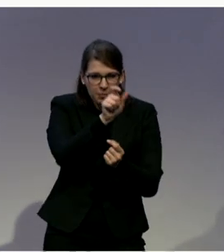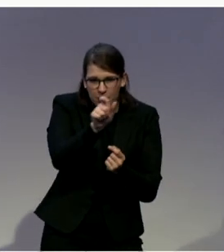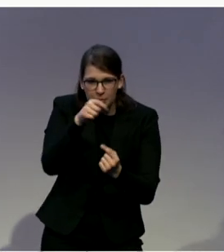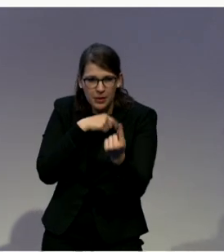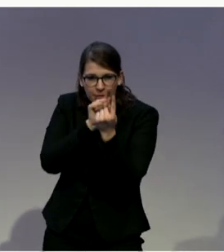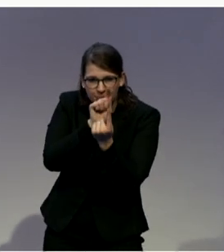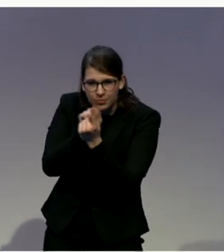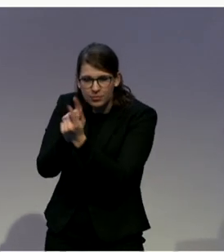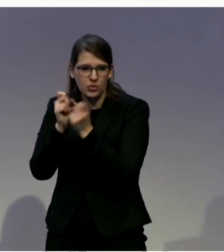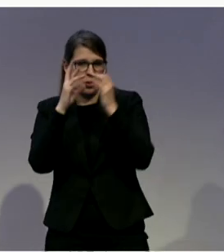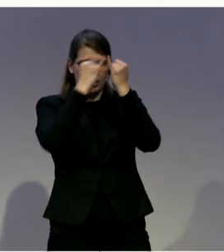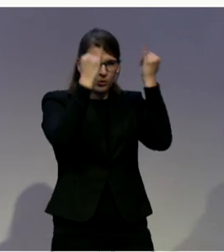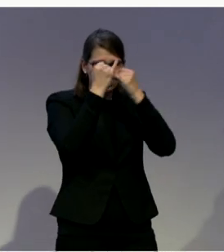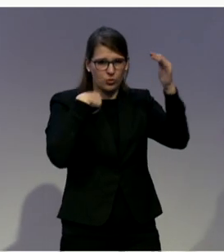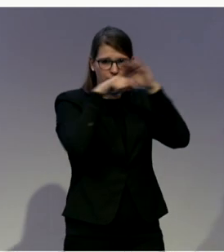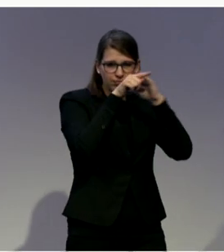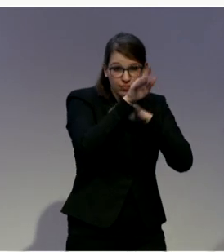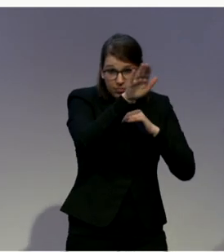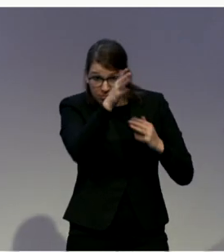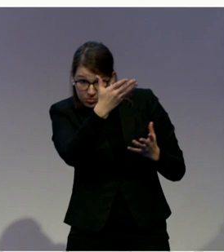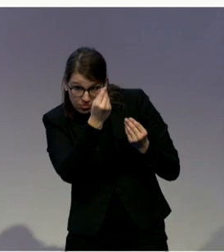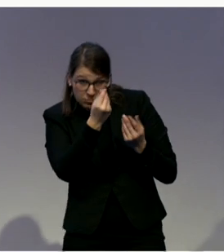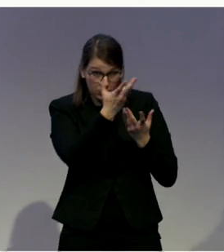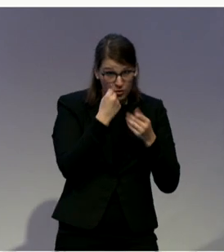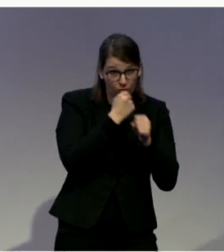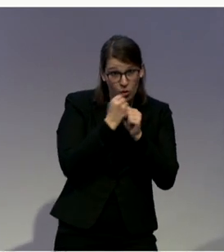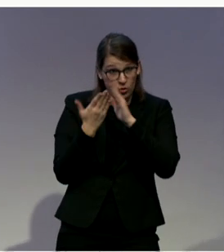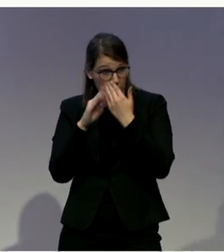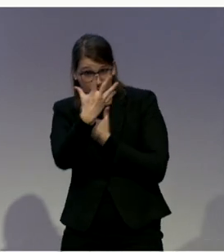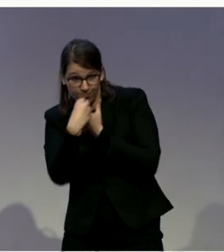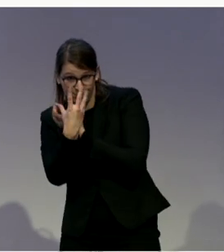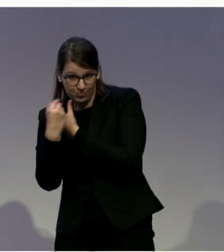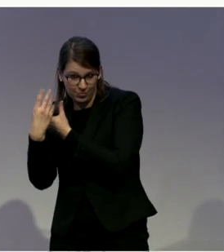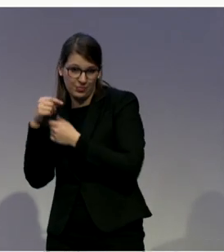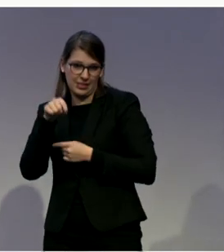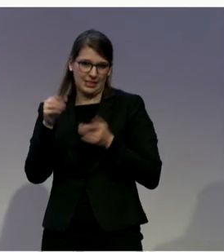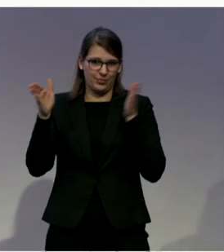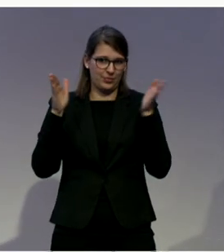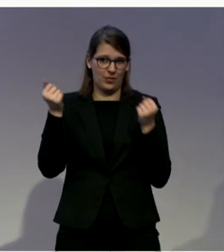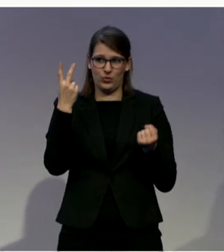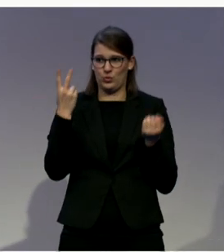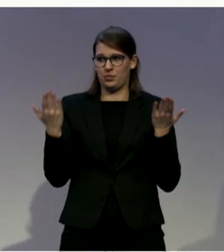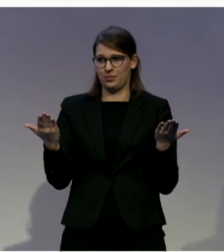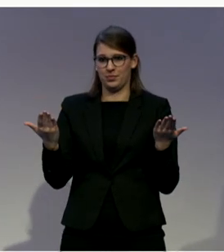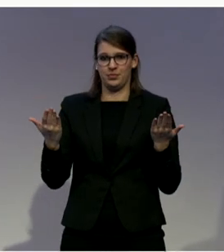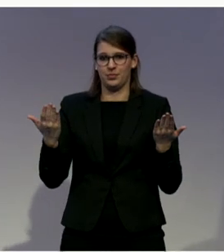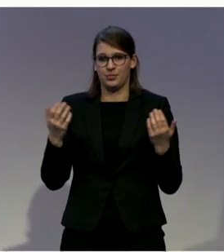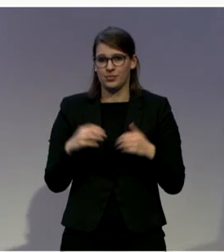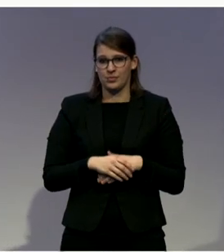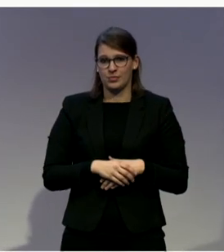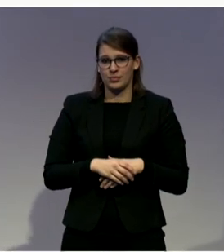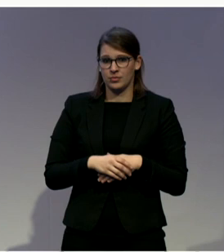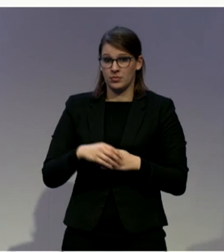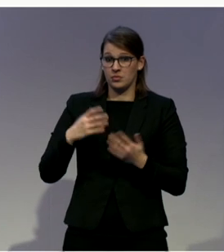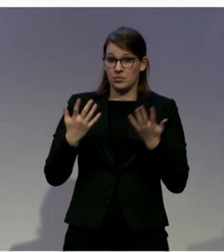ways, you know, situations like that, you could make a case that in certain if you're trying to grow, particularly at the early stages, that it's